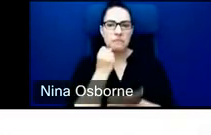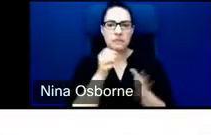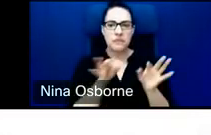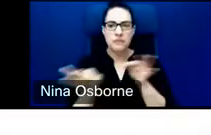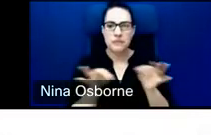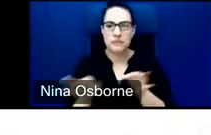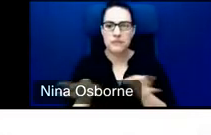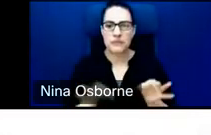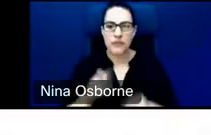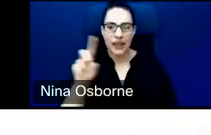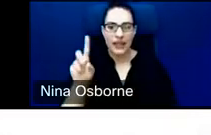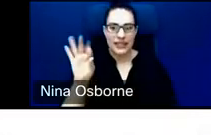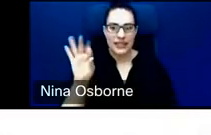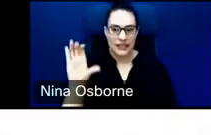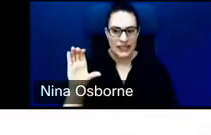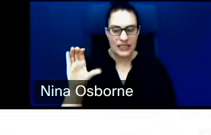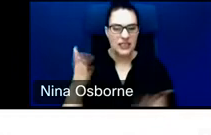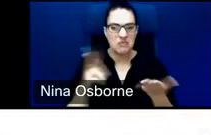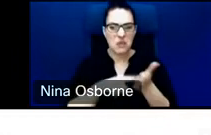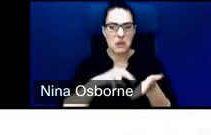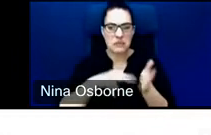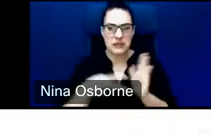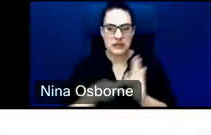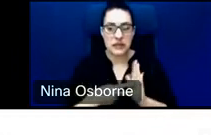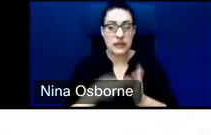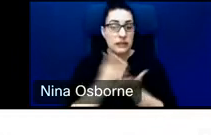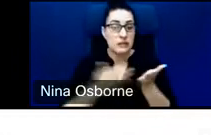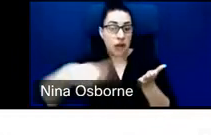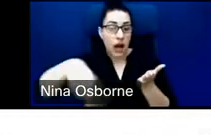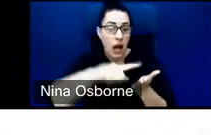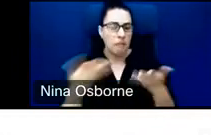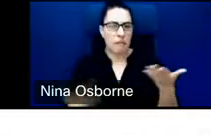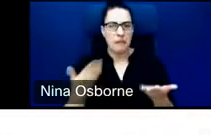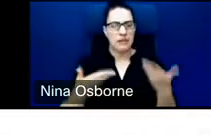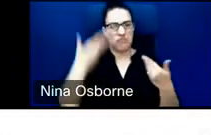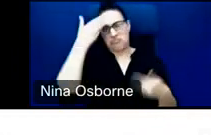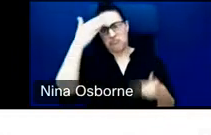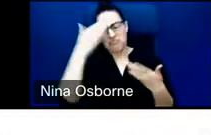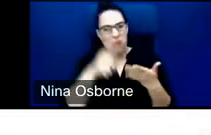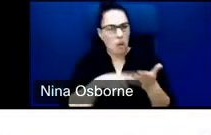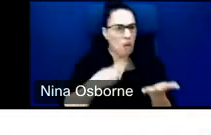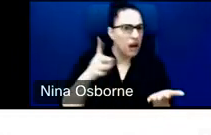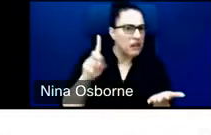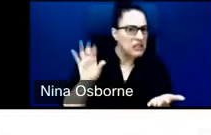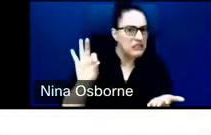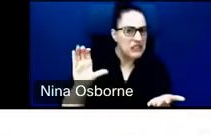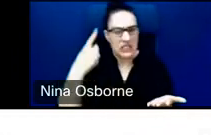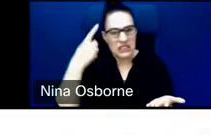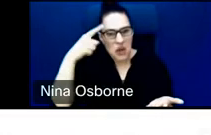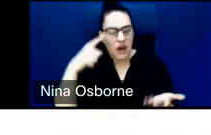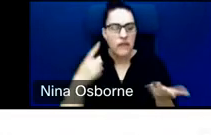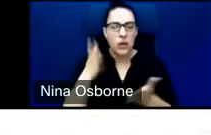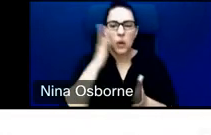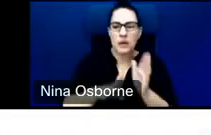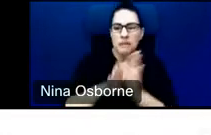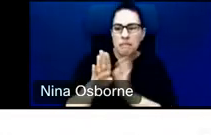about who the DFC is. Some of you may not be familiar with the DFC, the Development Finance Corporation. And so, I want to